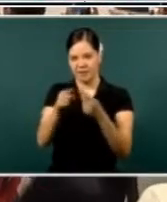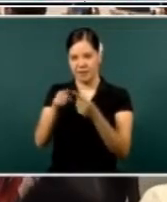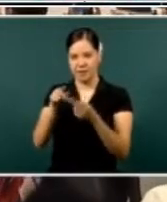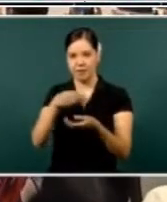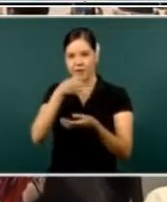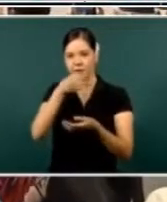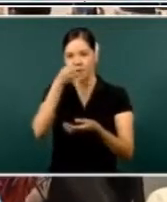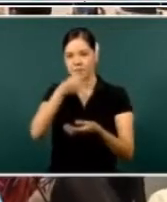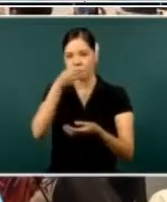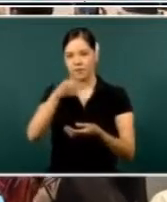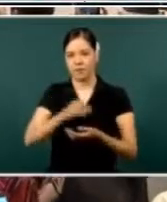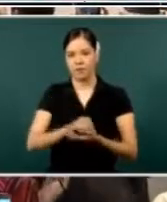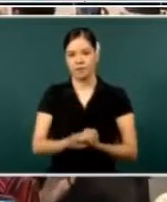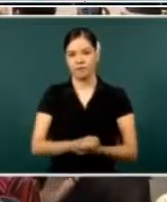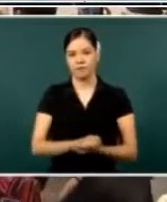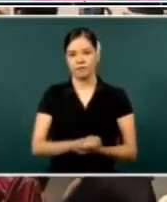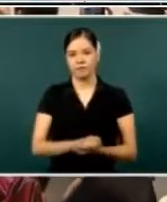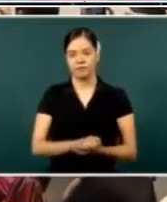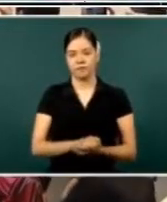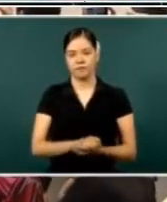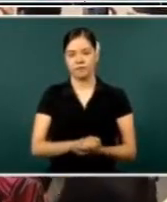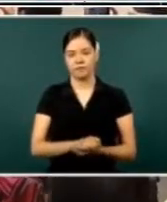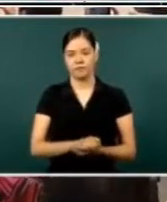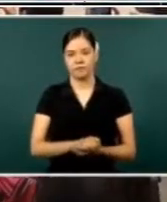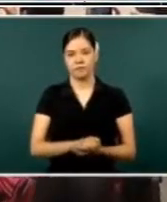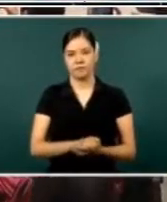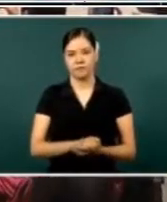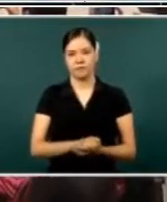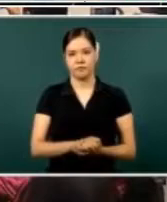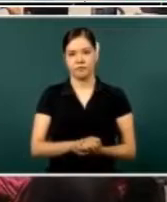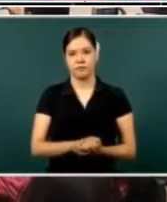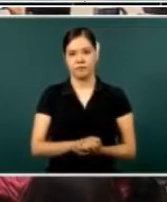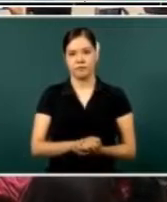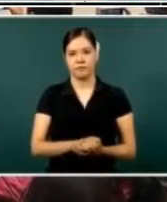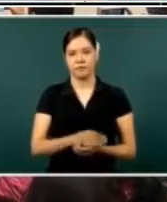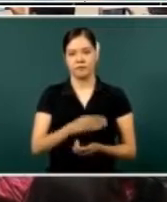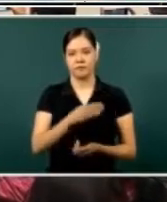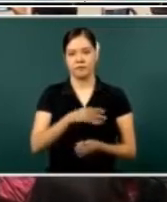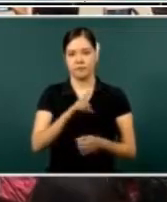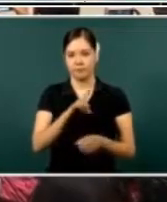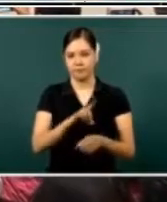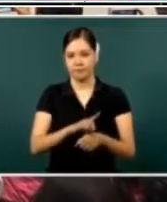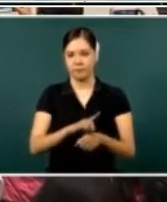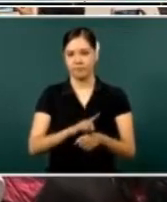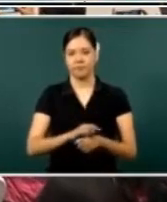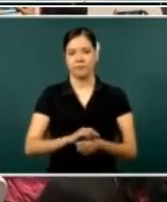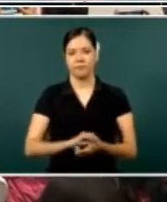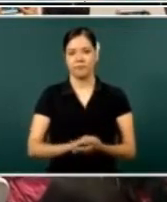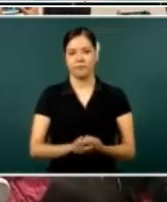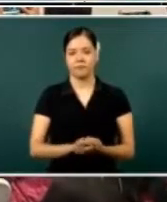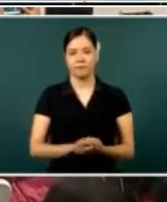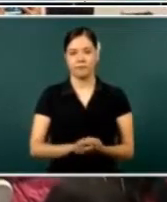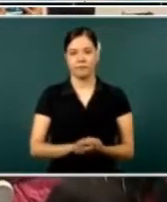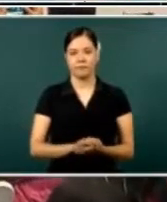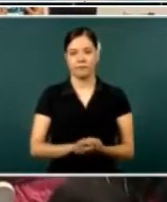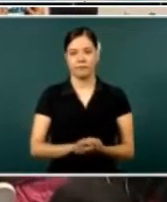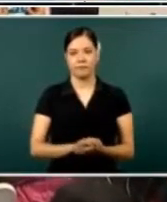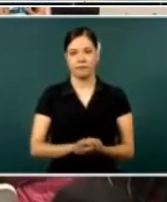he's going to let him talk about their culture, uh, to the people of their language. So we're not going to understand.